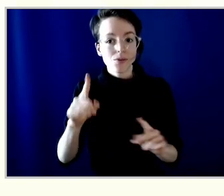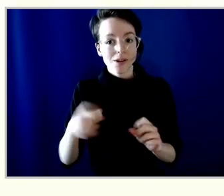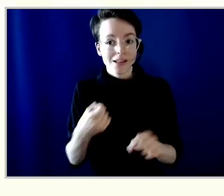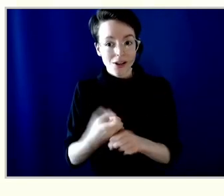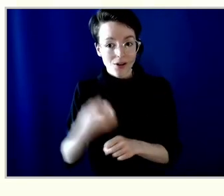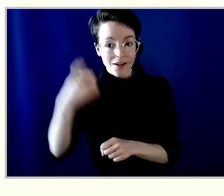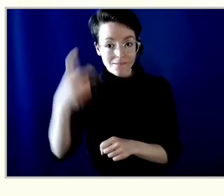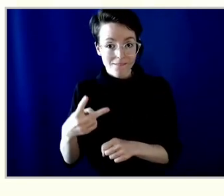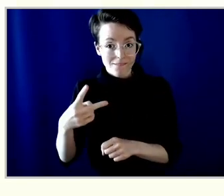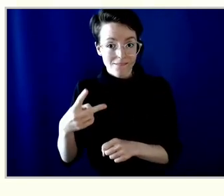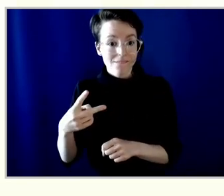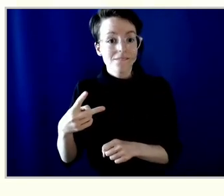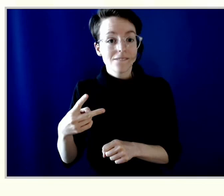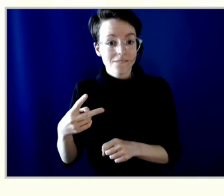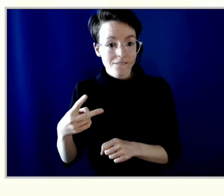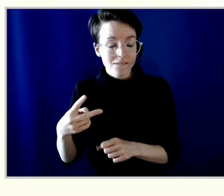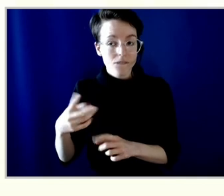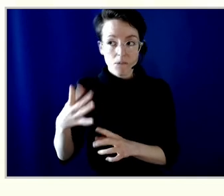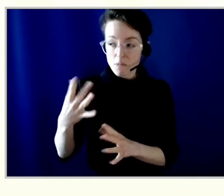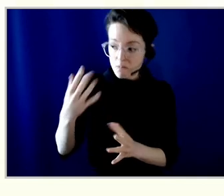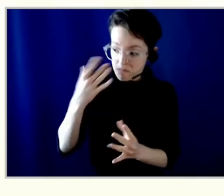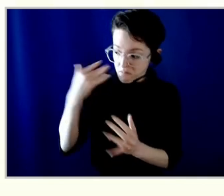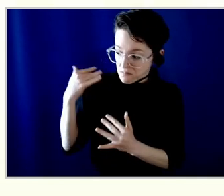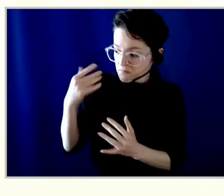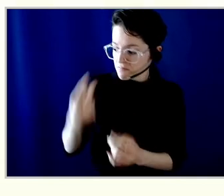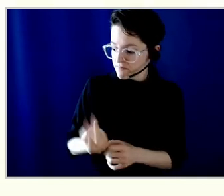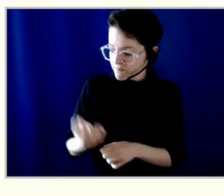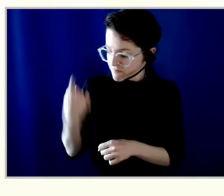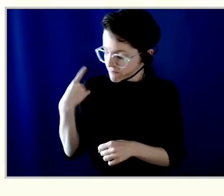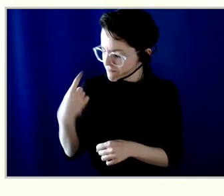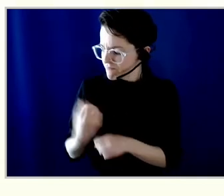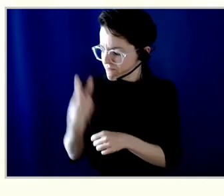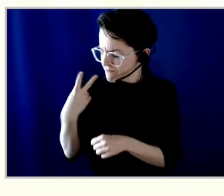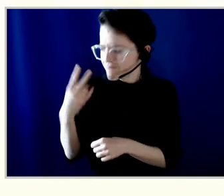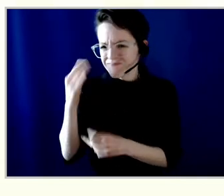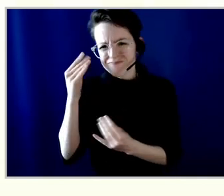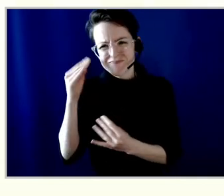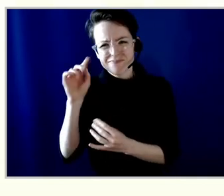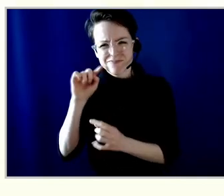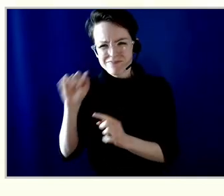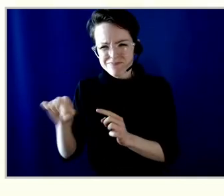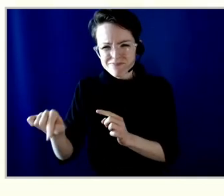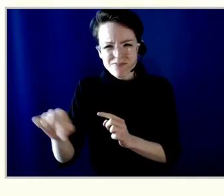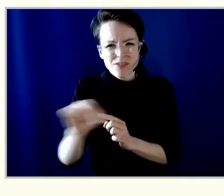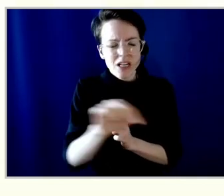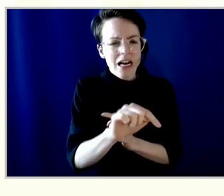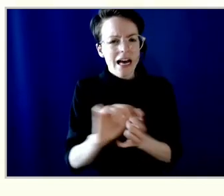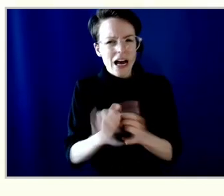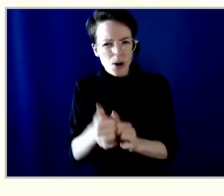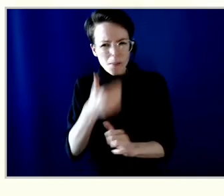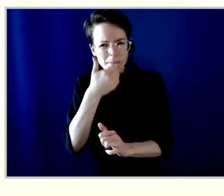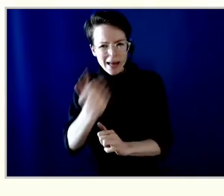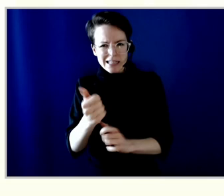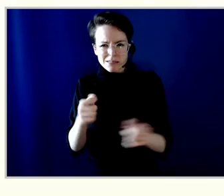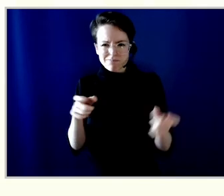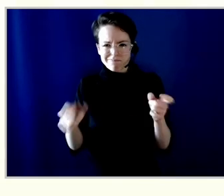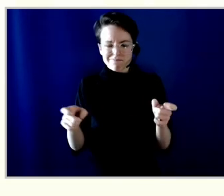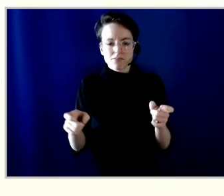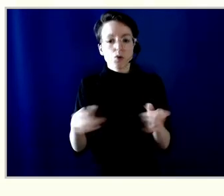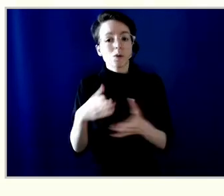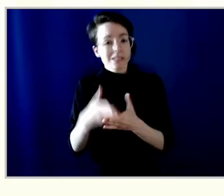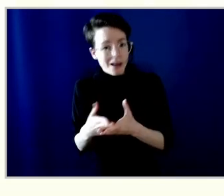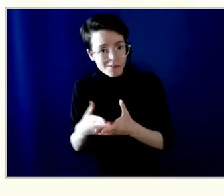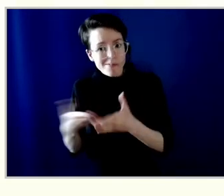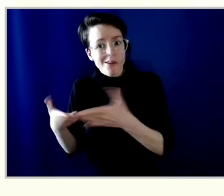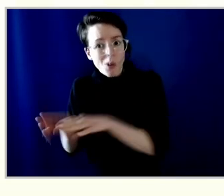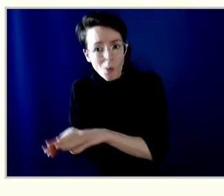at our overall branch network and decided on closing a few and then repositioning a few of our others and then looking at opening